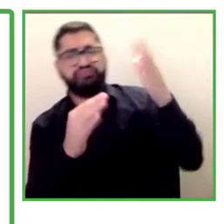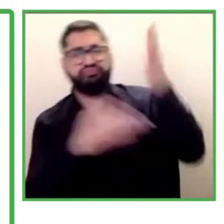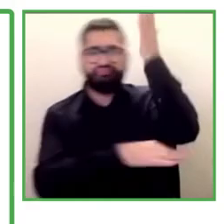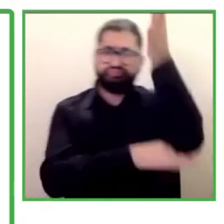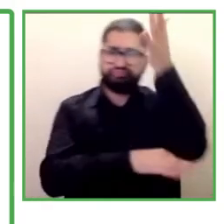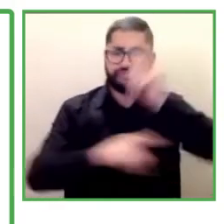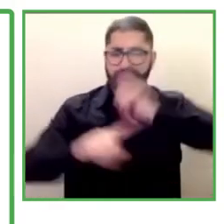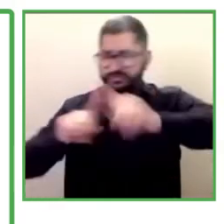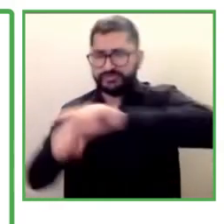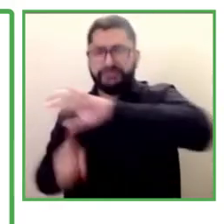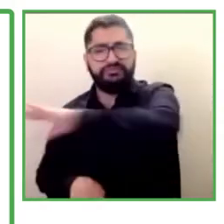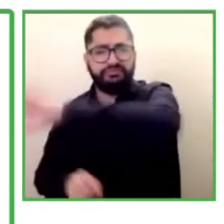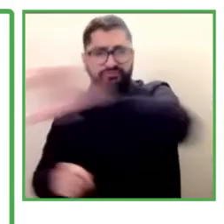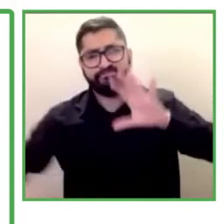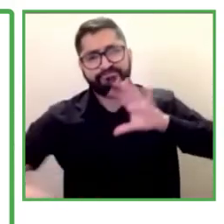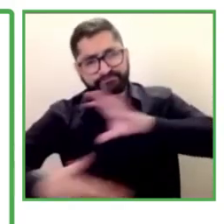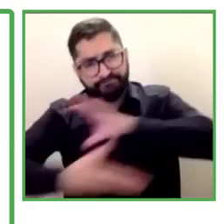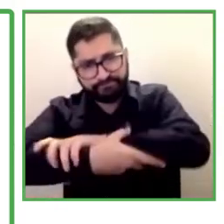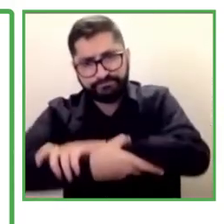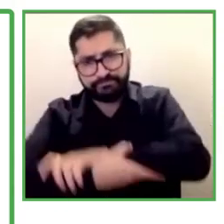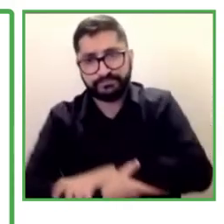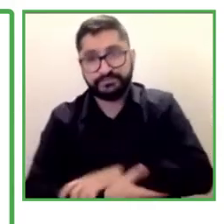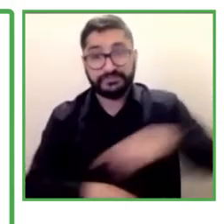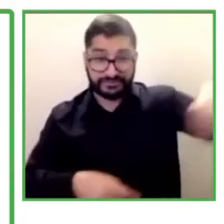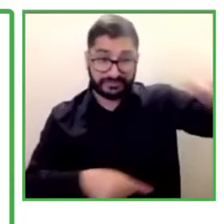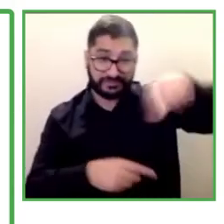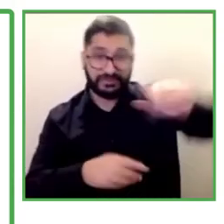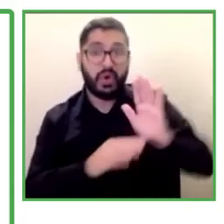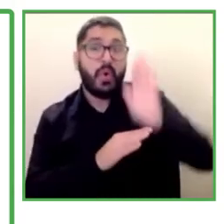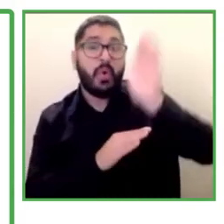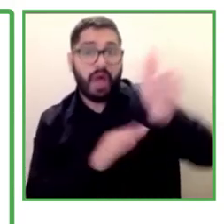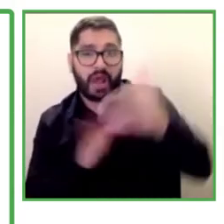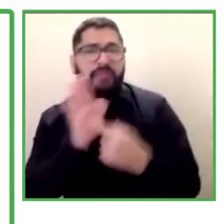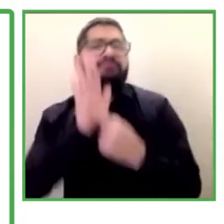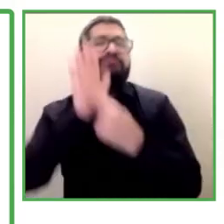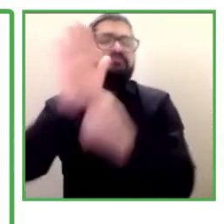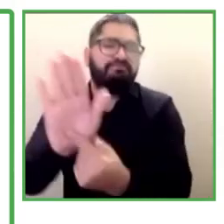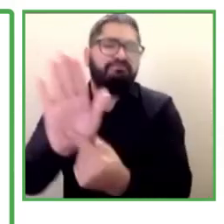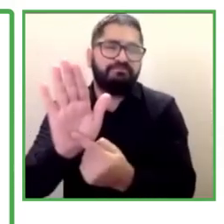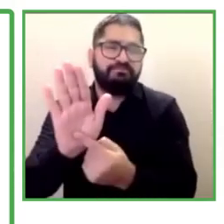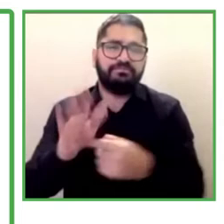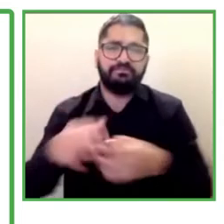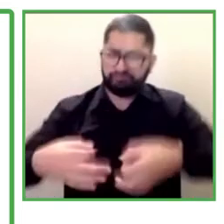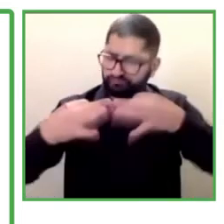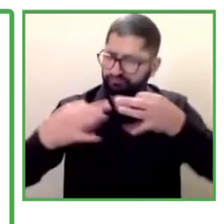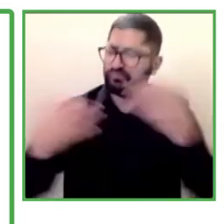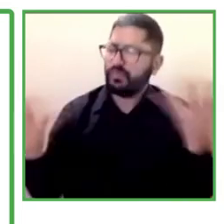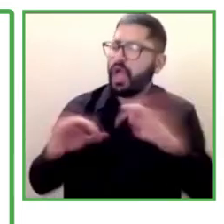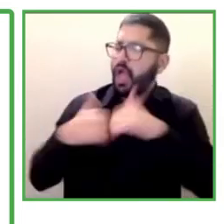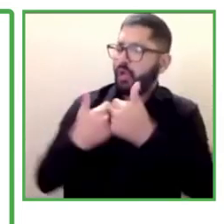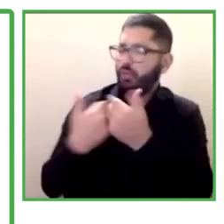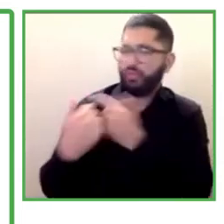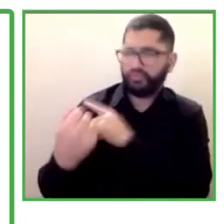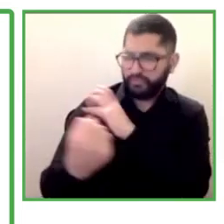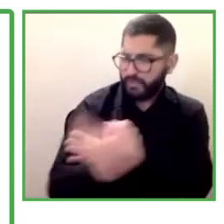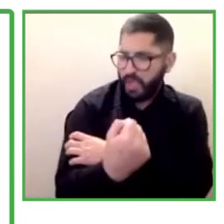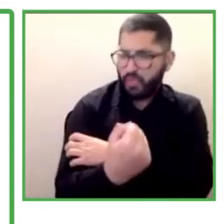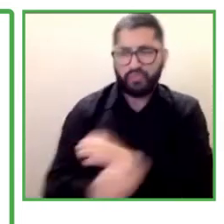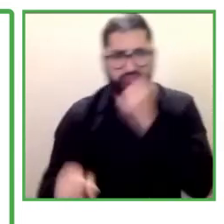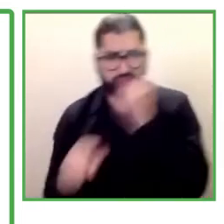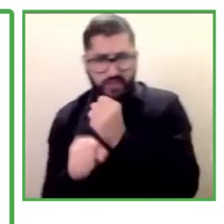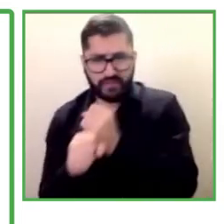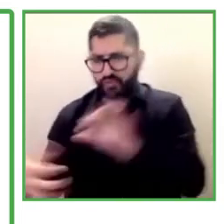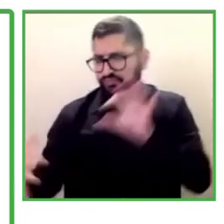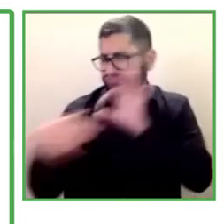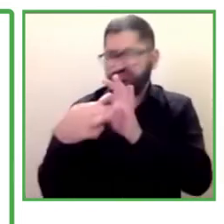entities are going to show exponential results in terms of potential